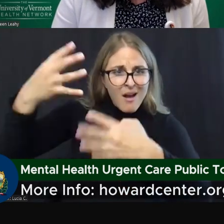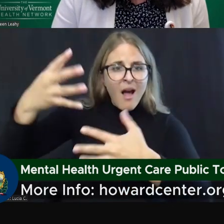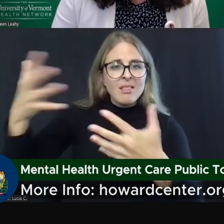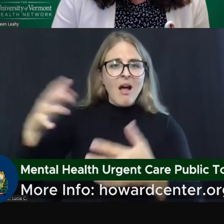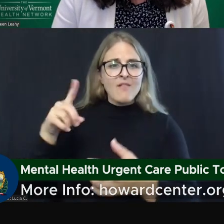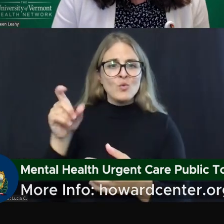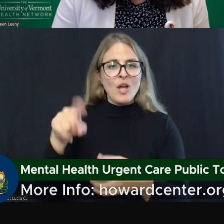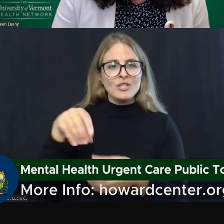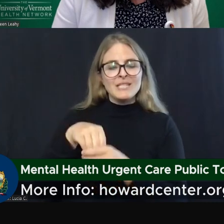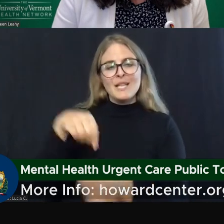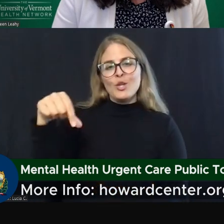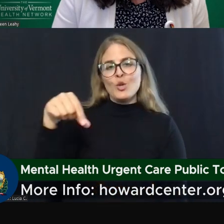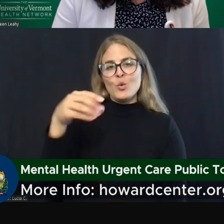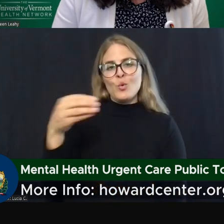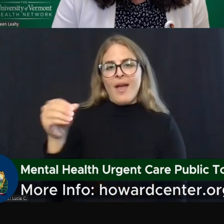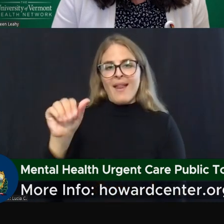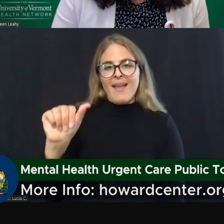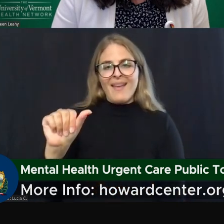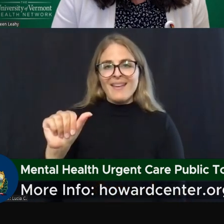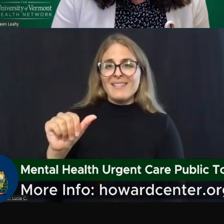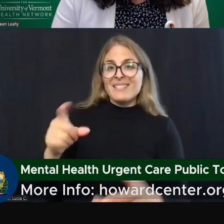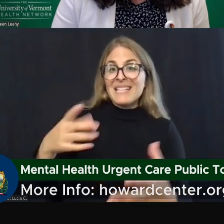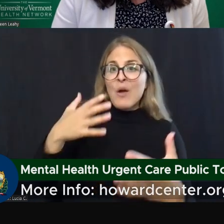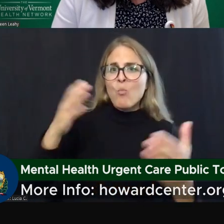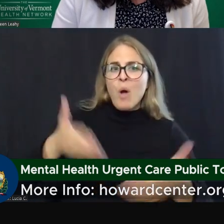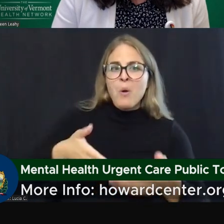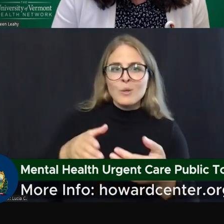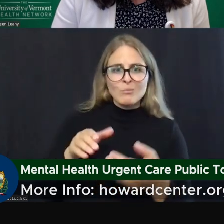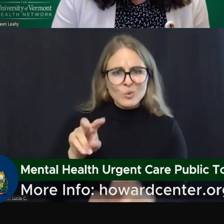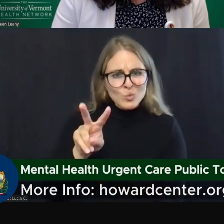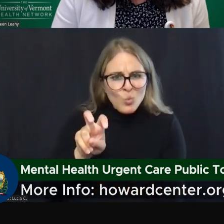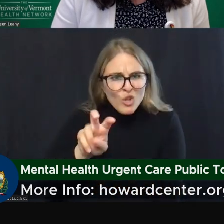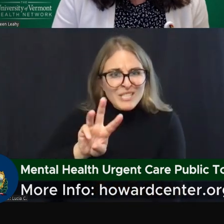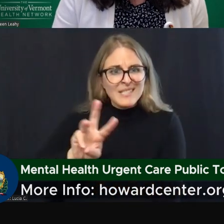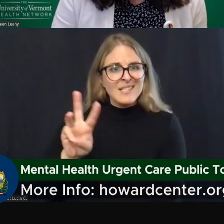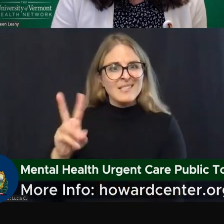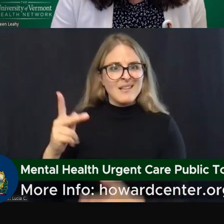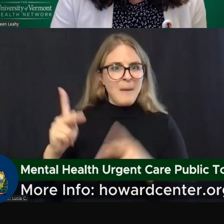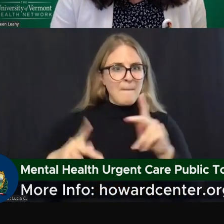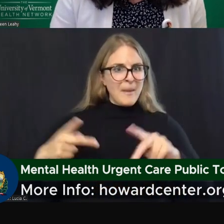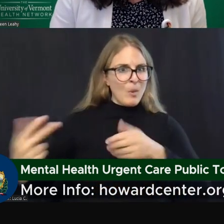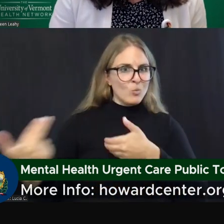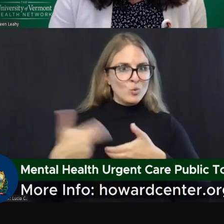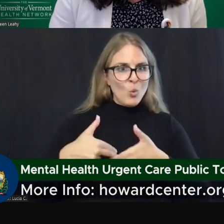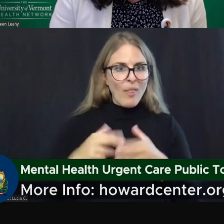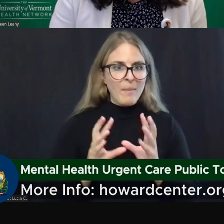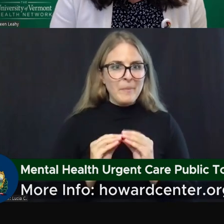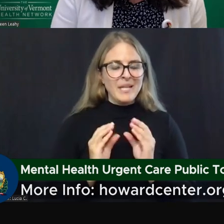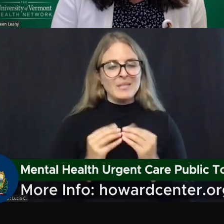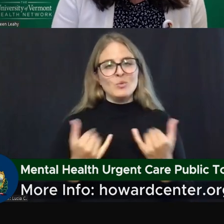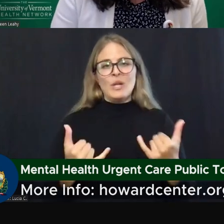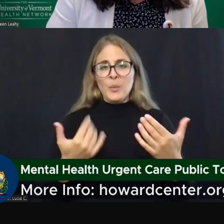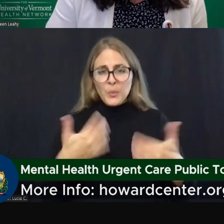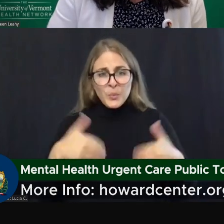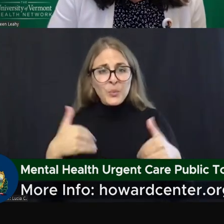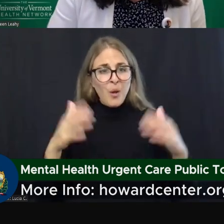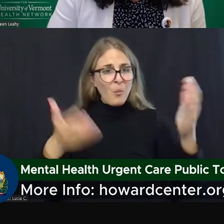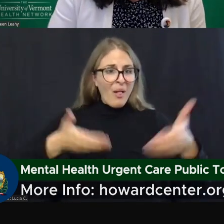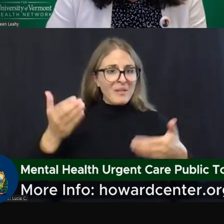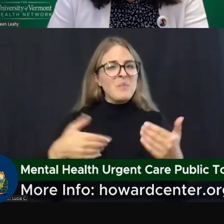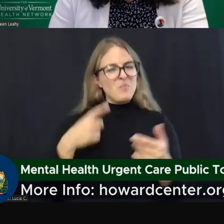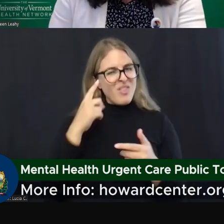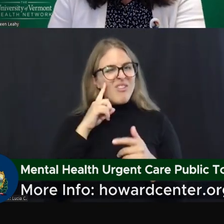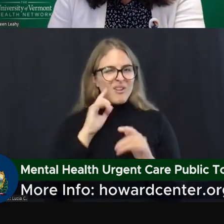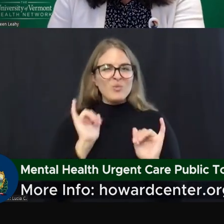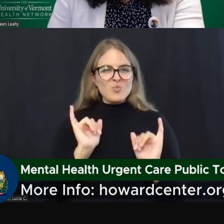&A. And I also just want to say welcome to our 266 participants in this conversation. So we figured there would be a lot of